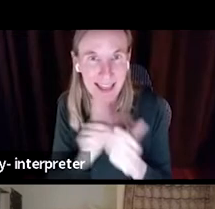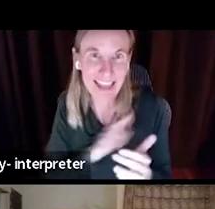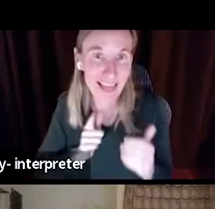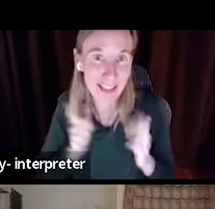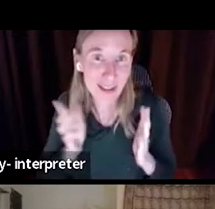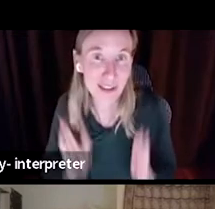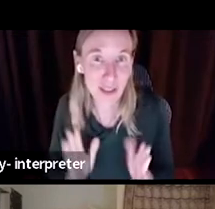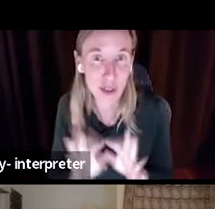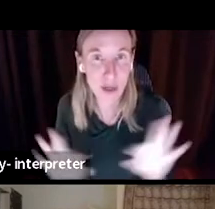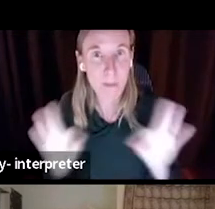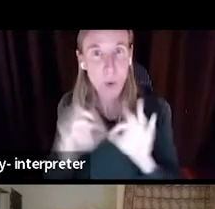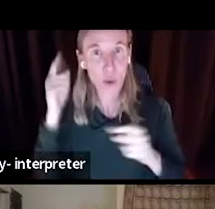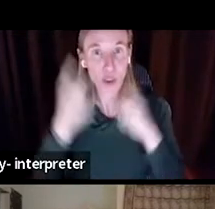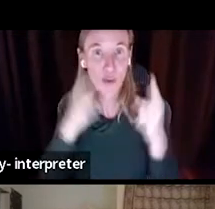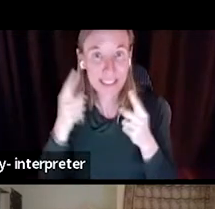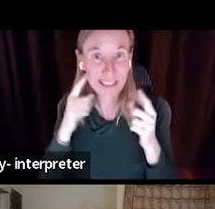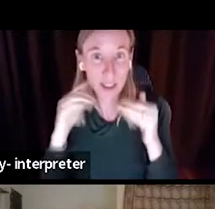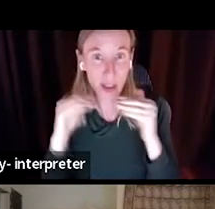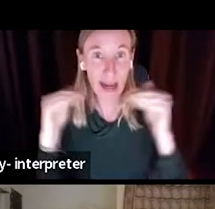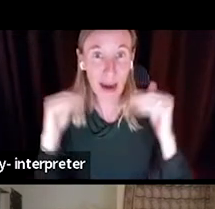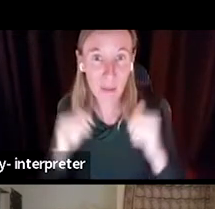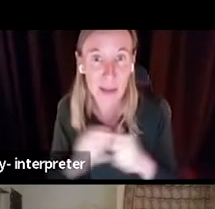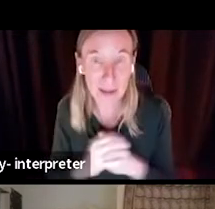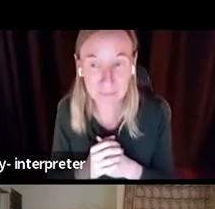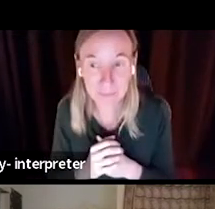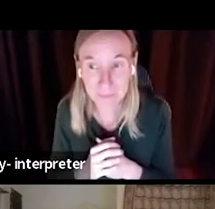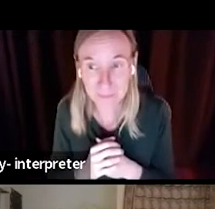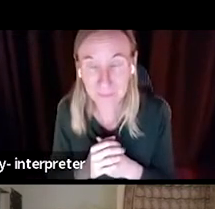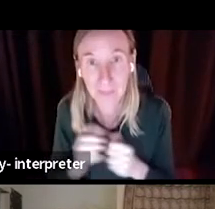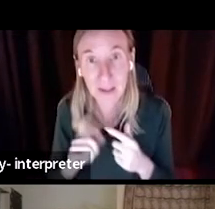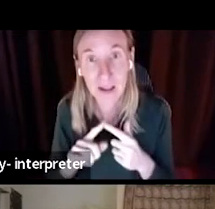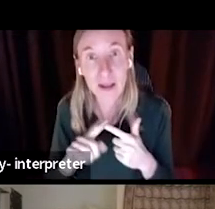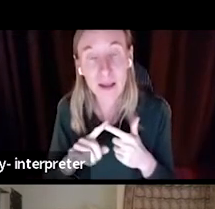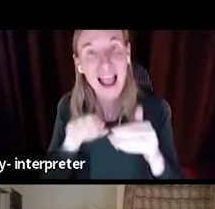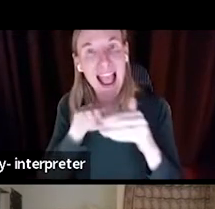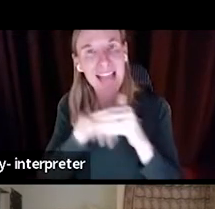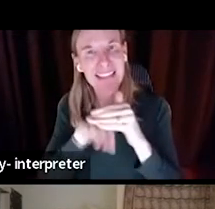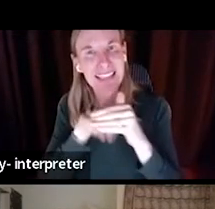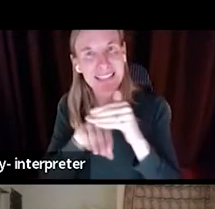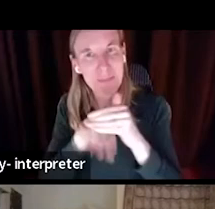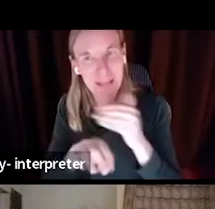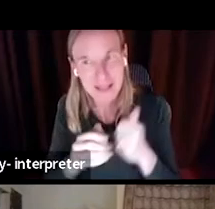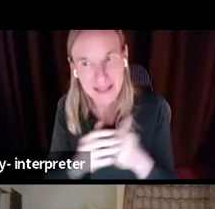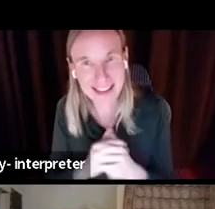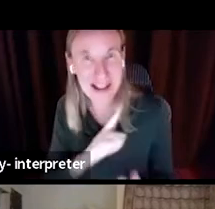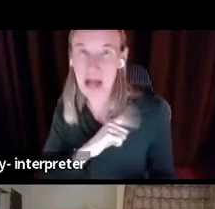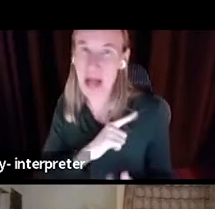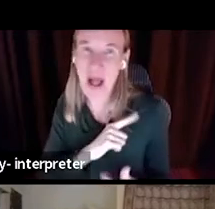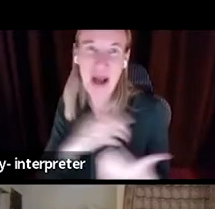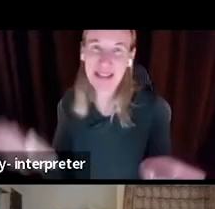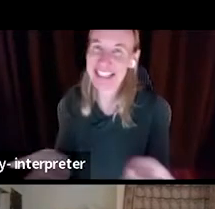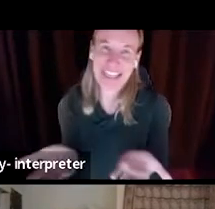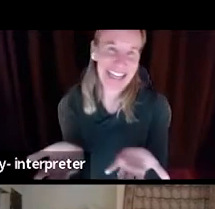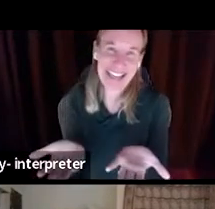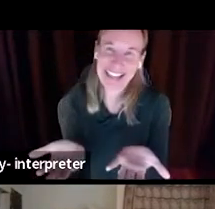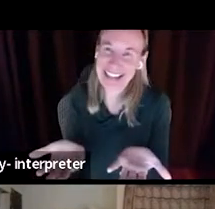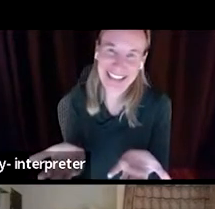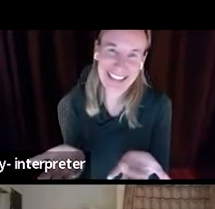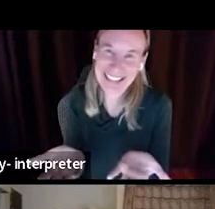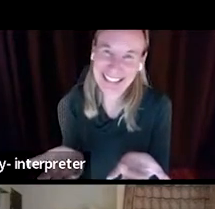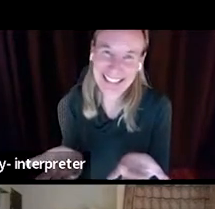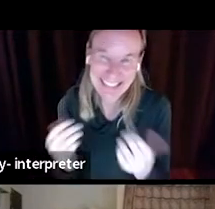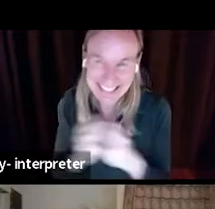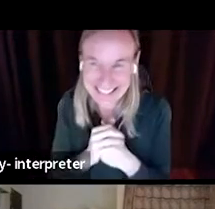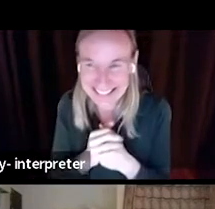The second point was going to be on accessibility, but fortunately Laura was here and was able